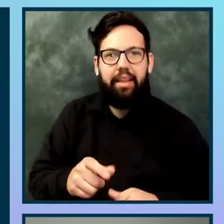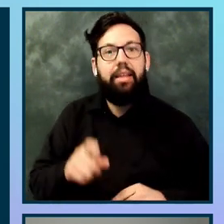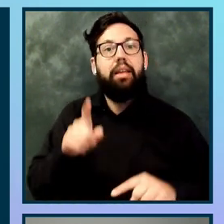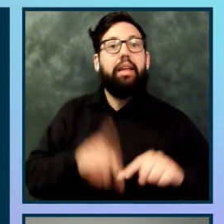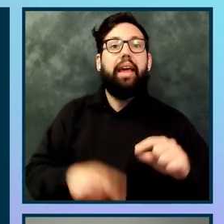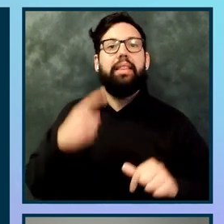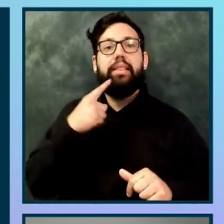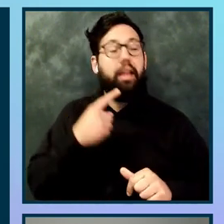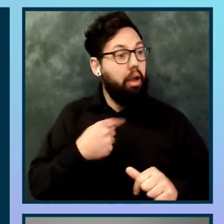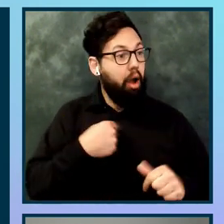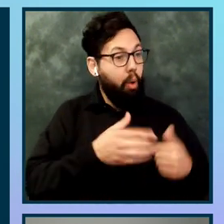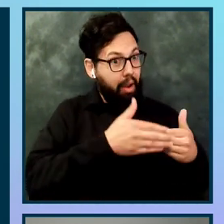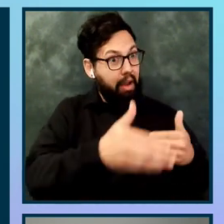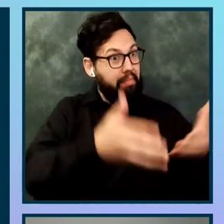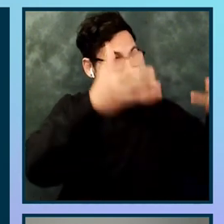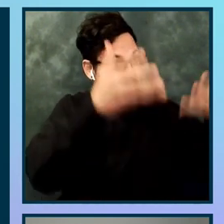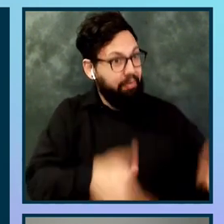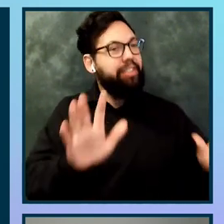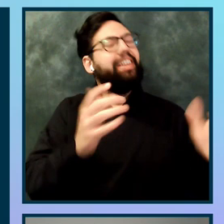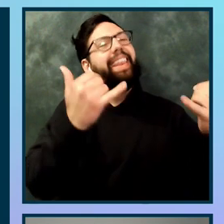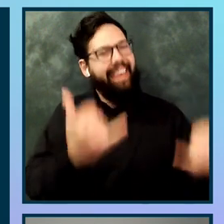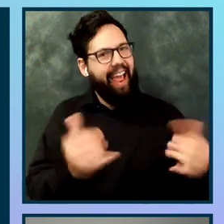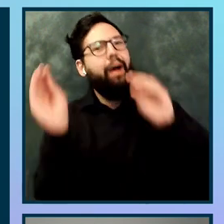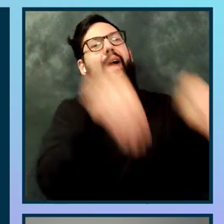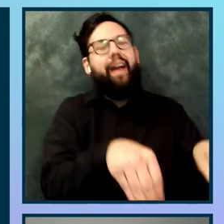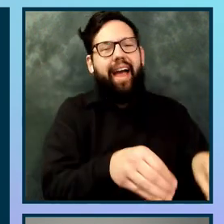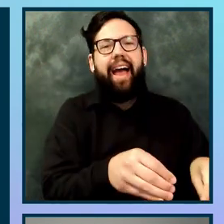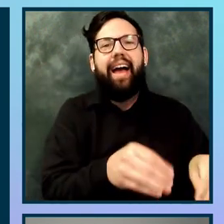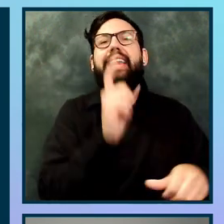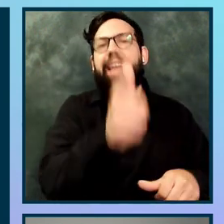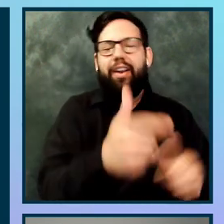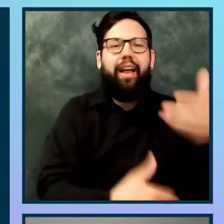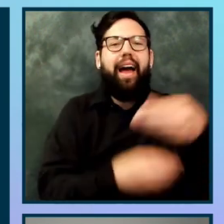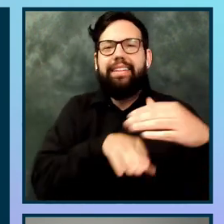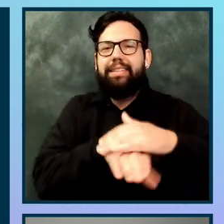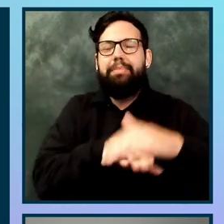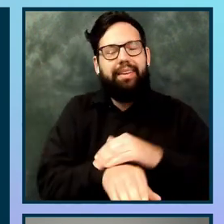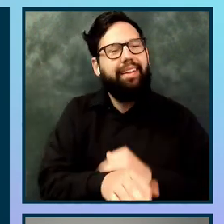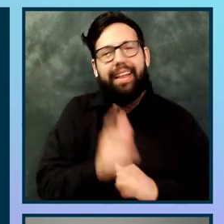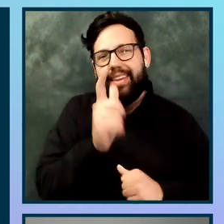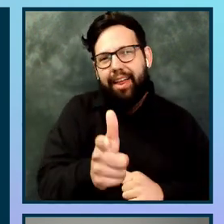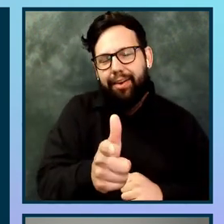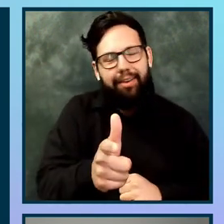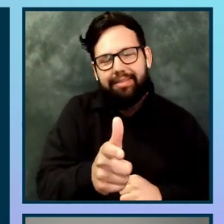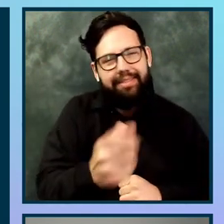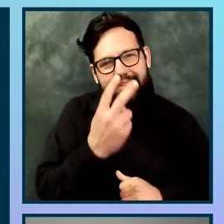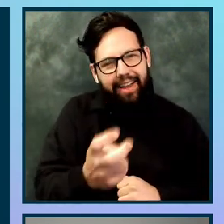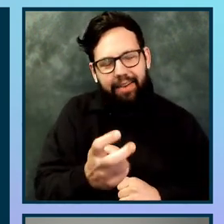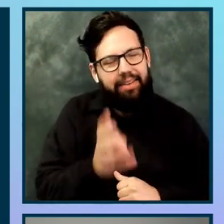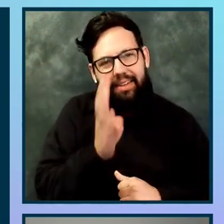post process, because later never happens. And because no, no